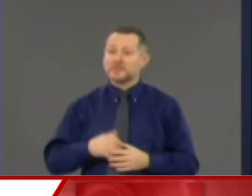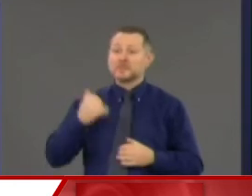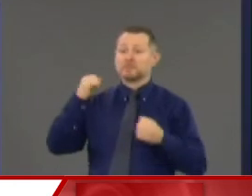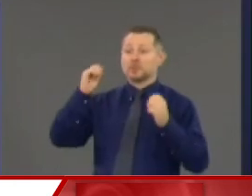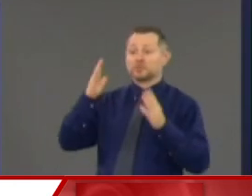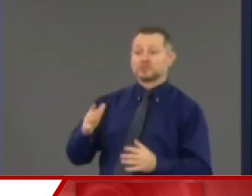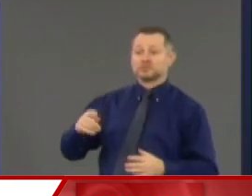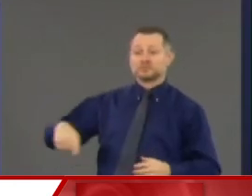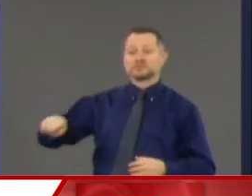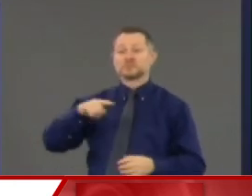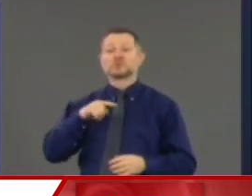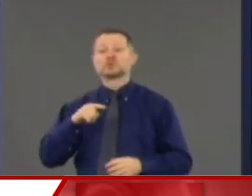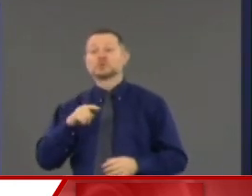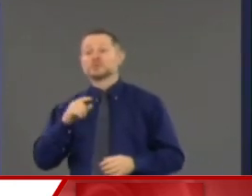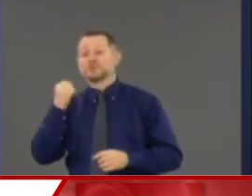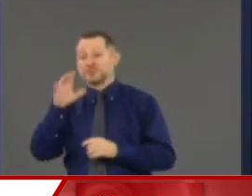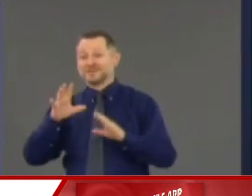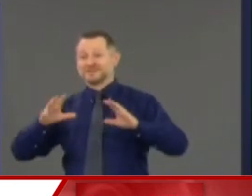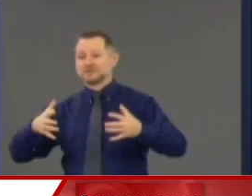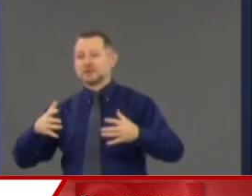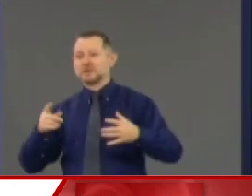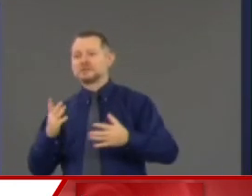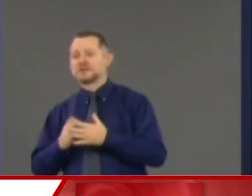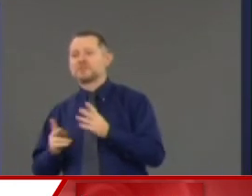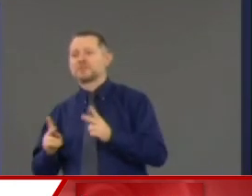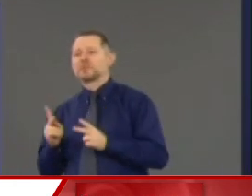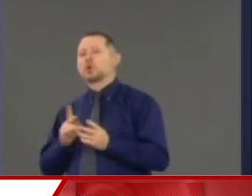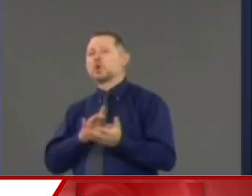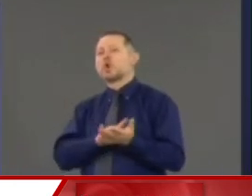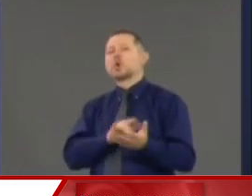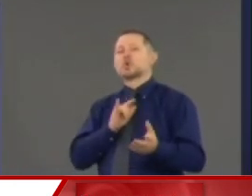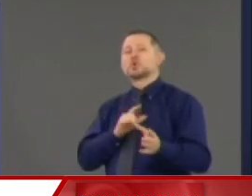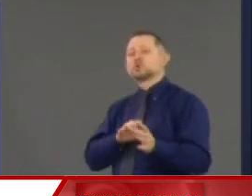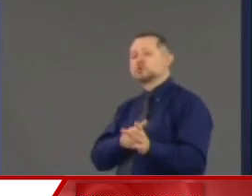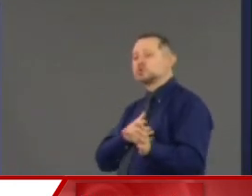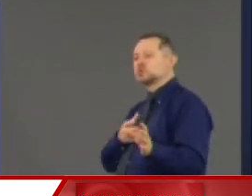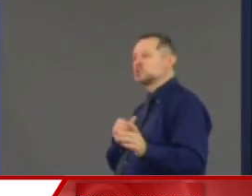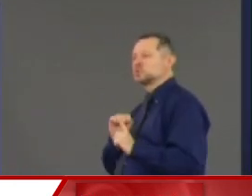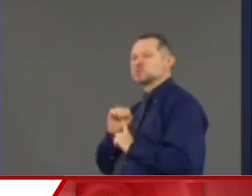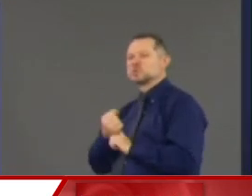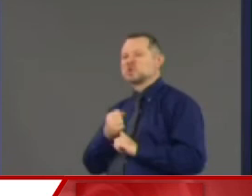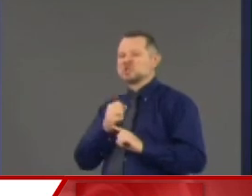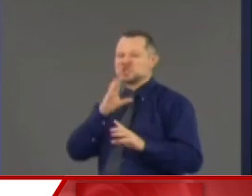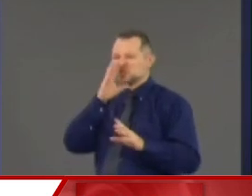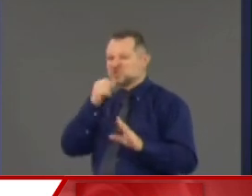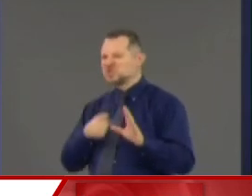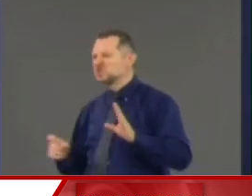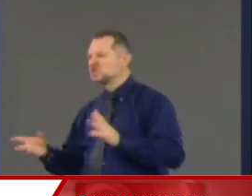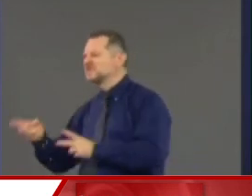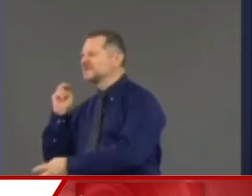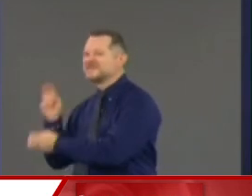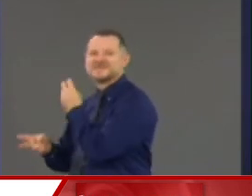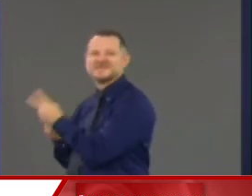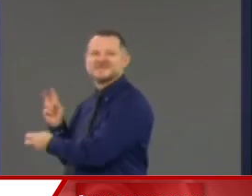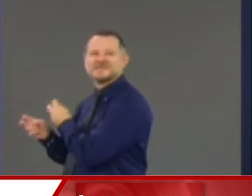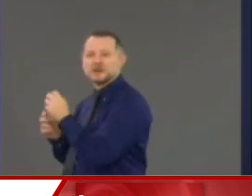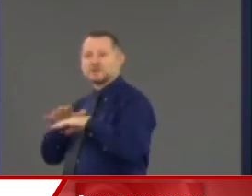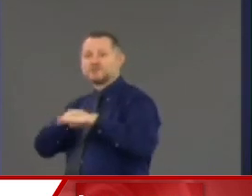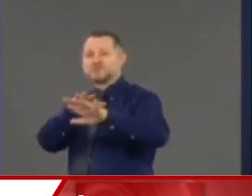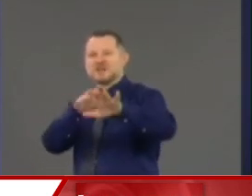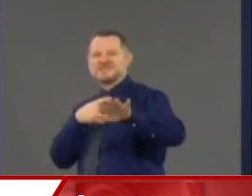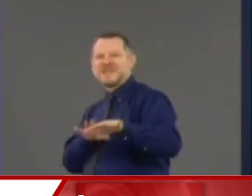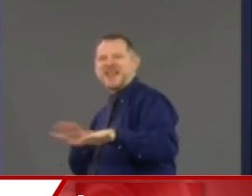infiltrated by people with their own motives, and the protests have been exploited. There's criminality